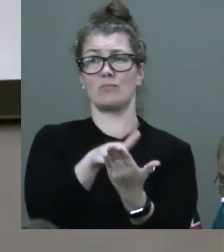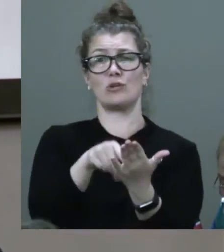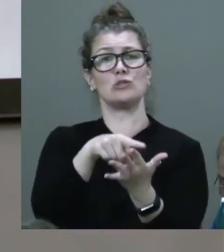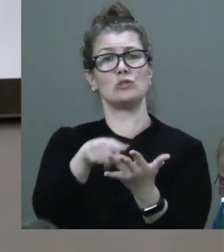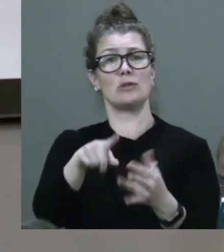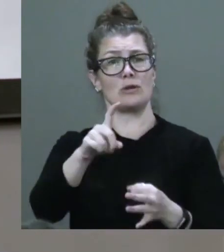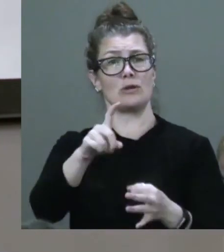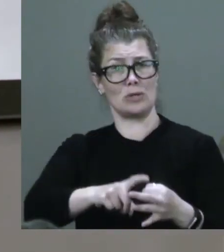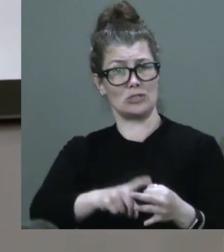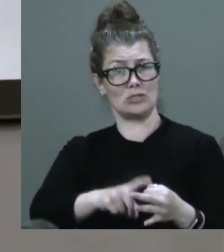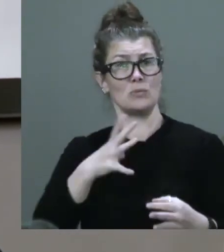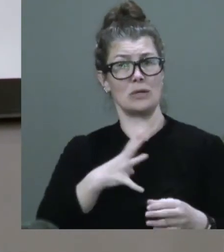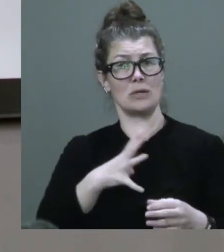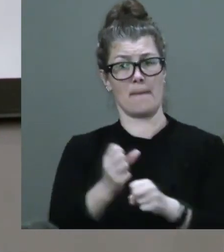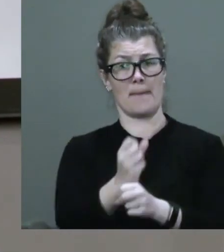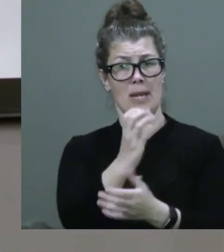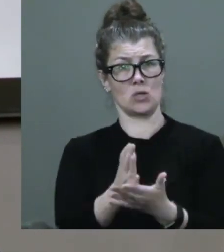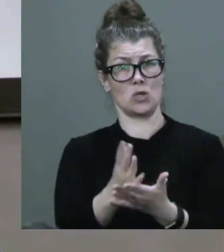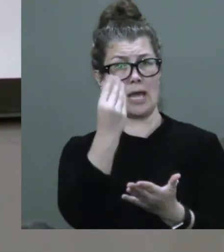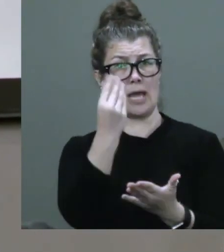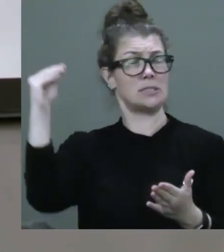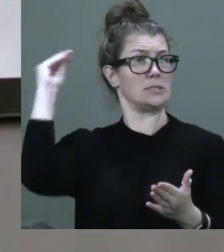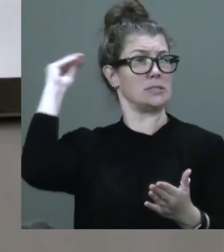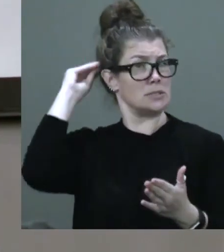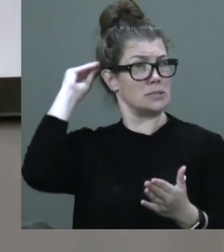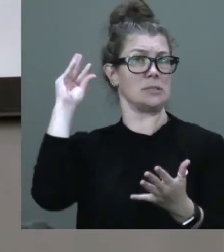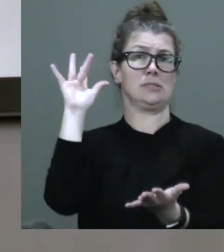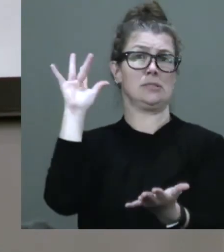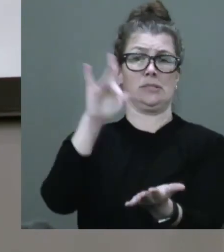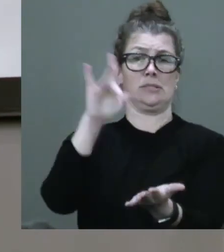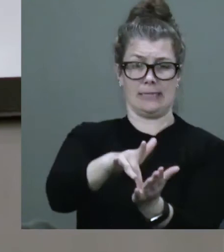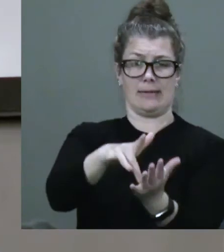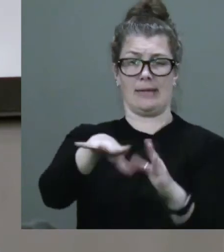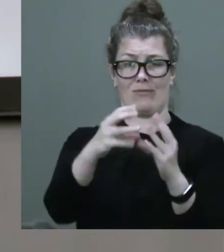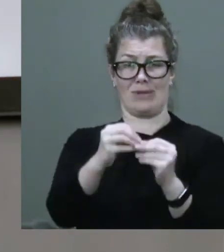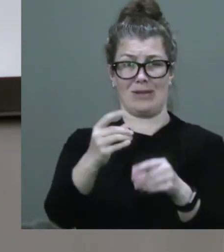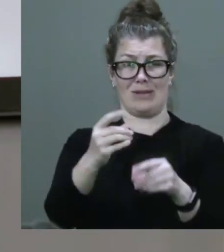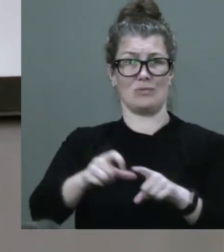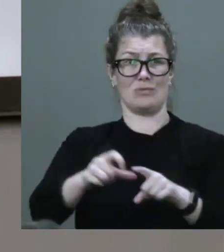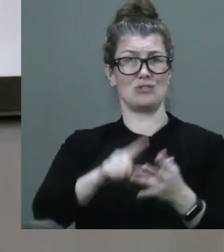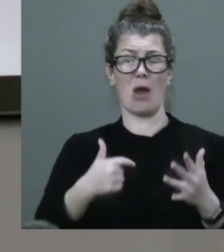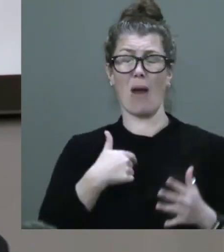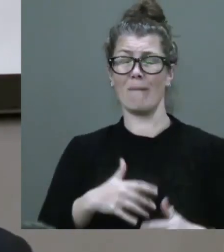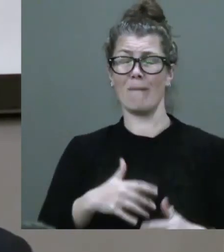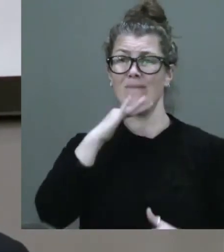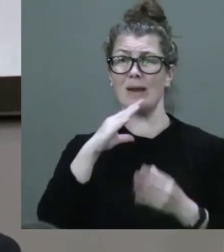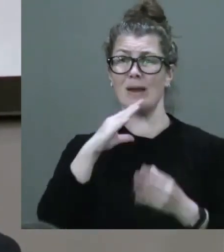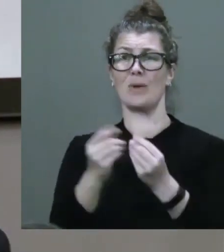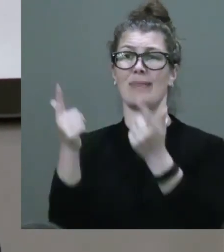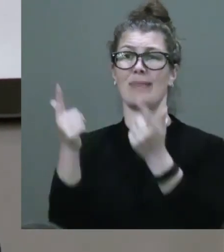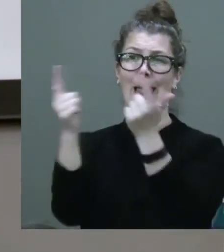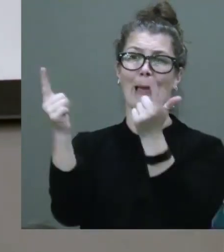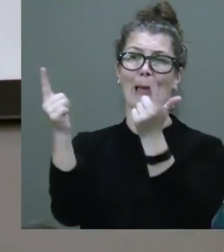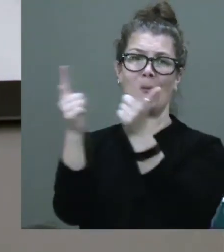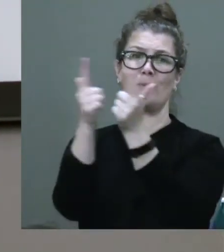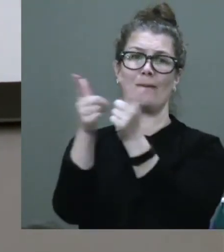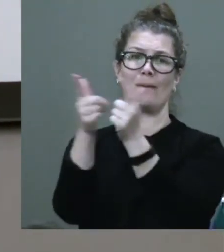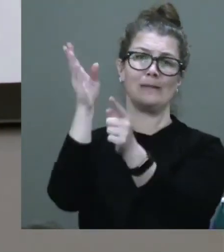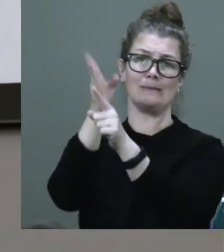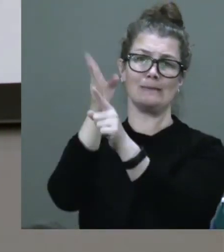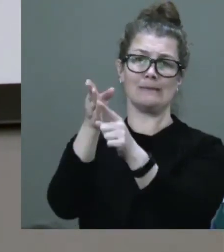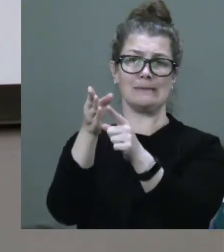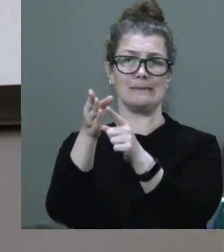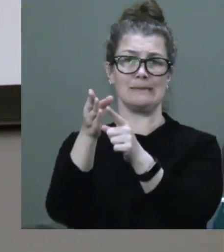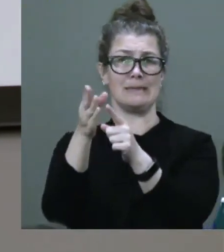And we need to keep that in the centre of what we do. I'm so sick of a language set at the federal level and other spaces